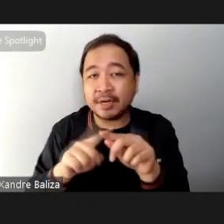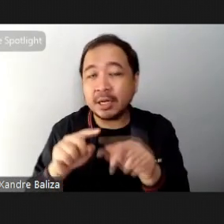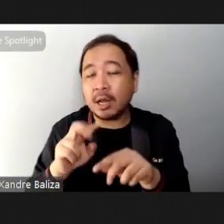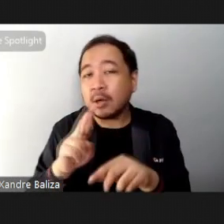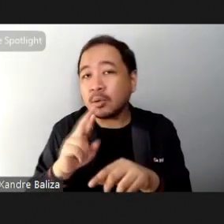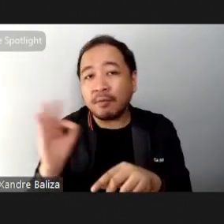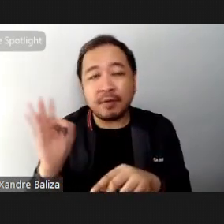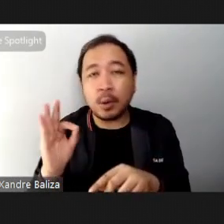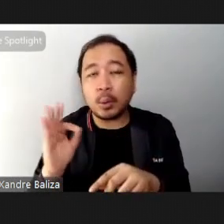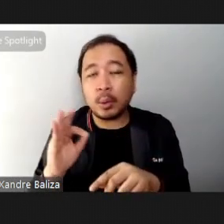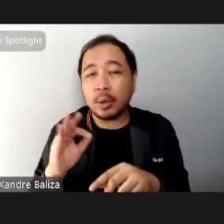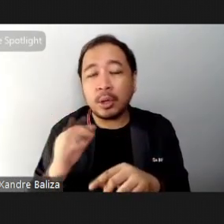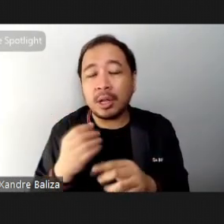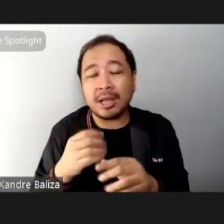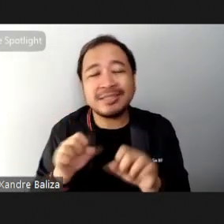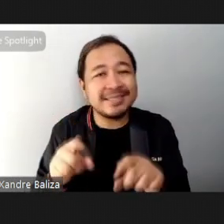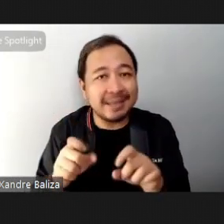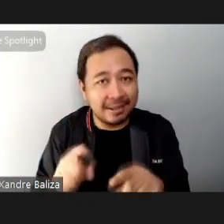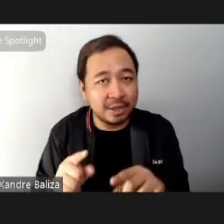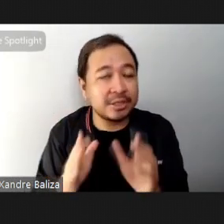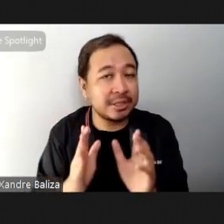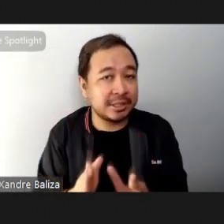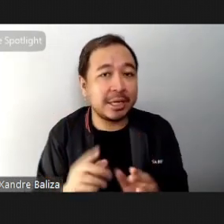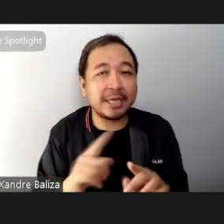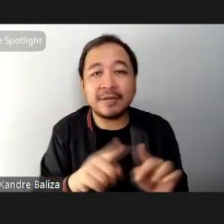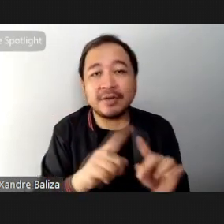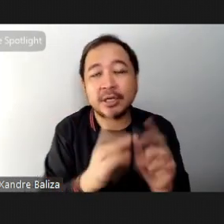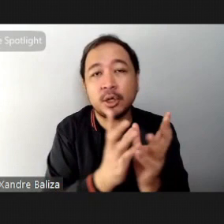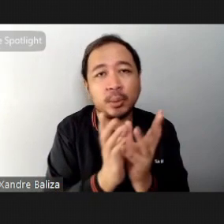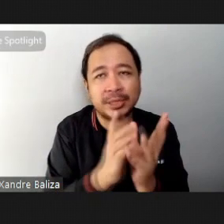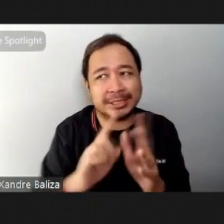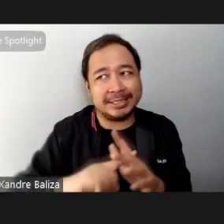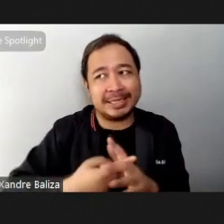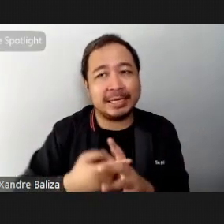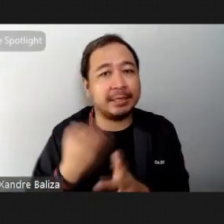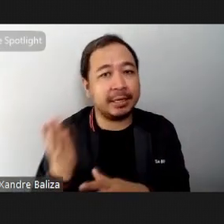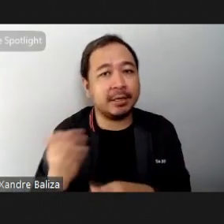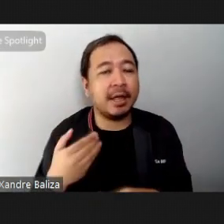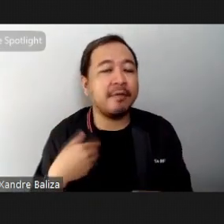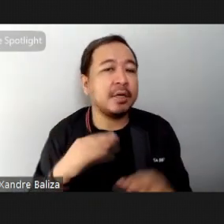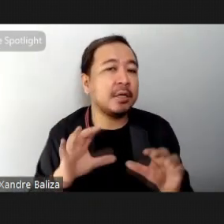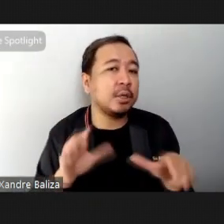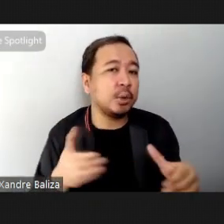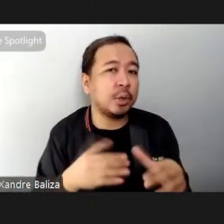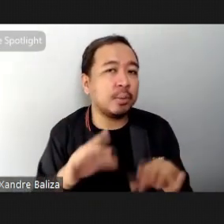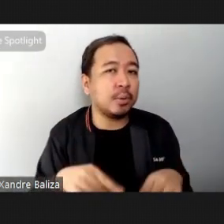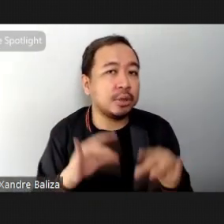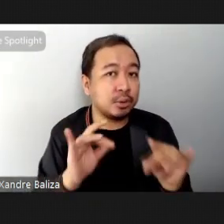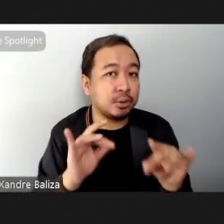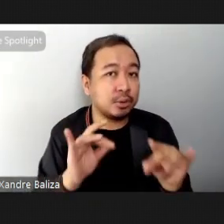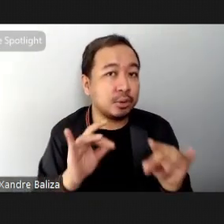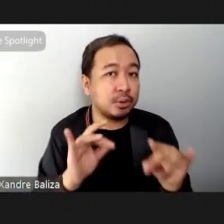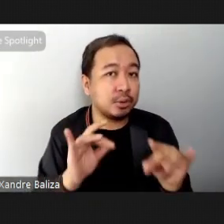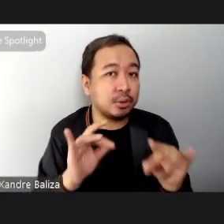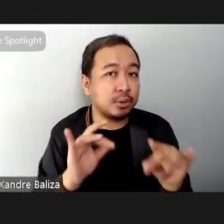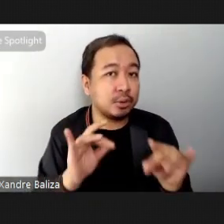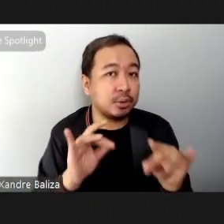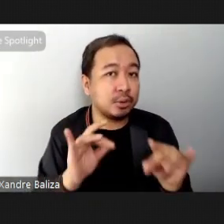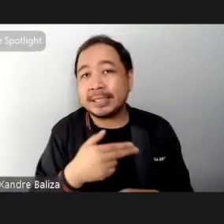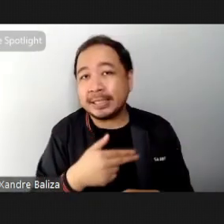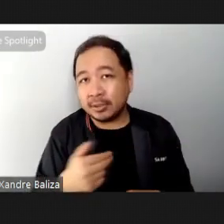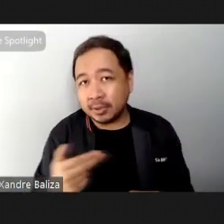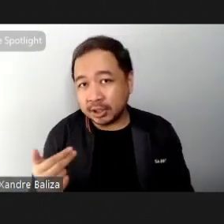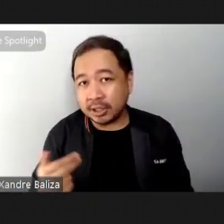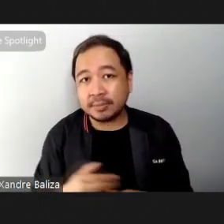different communities who are also starting their own groups there we have groups in Australia in Indonesia even